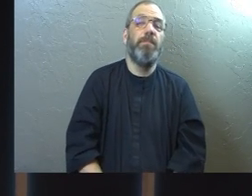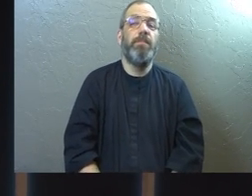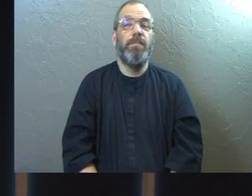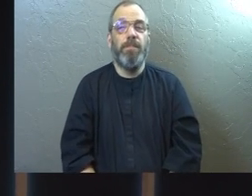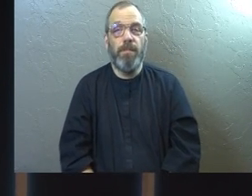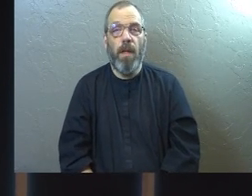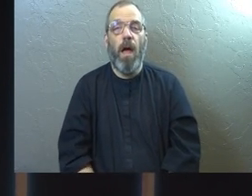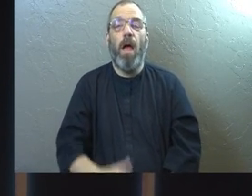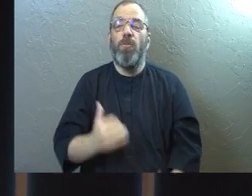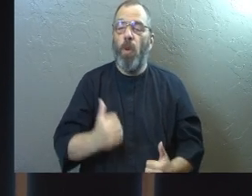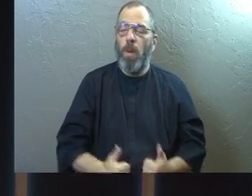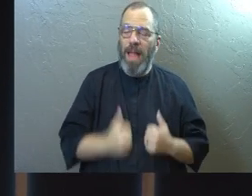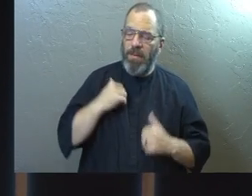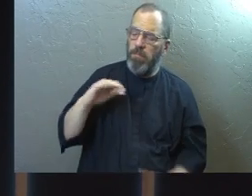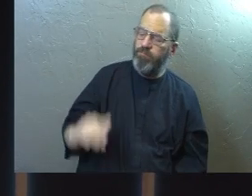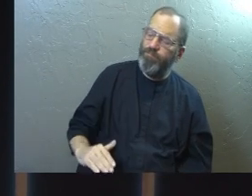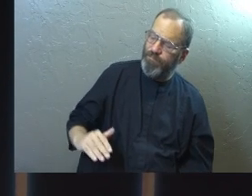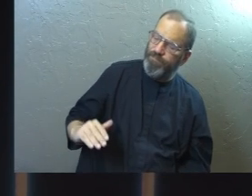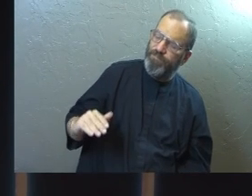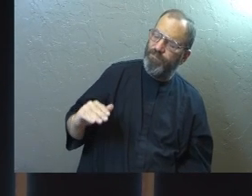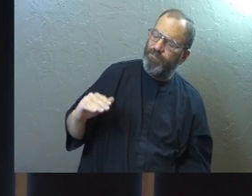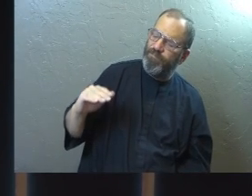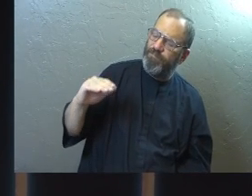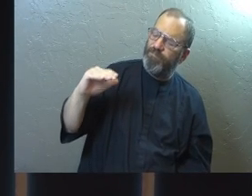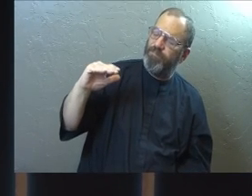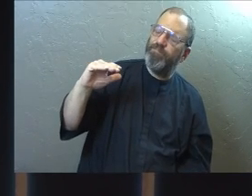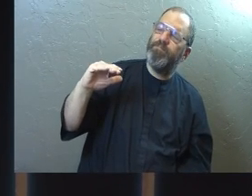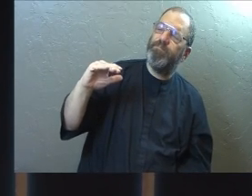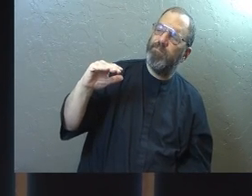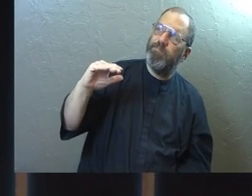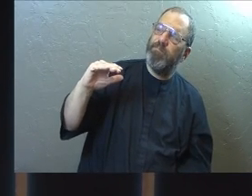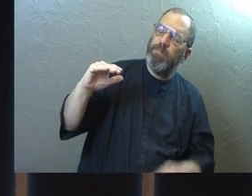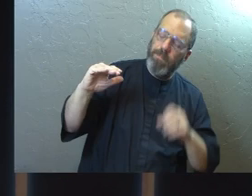You get to a certain point in your own therapy